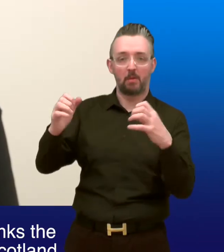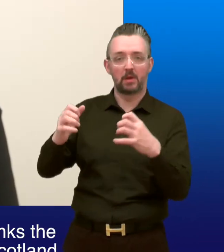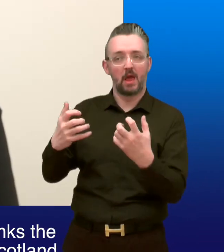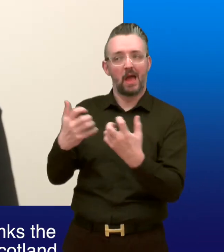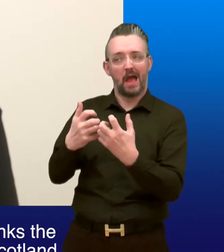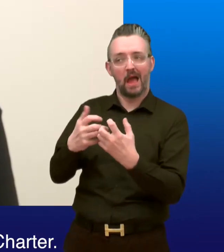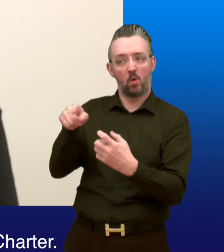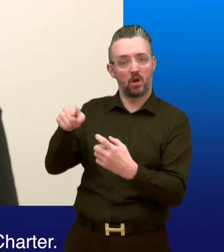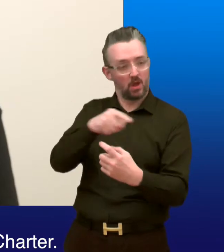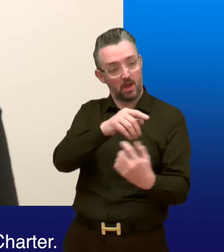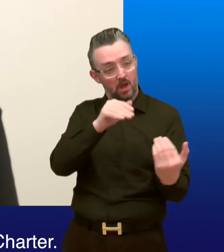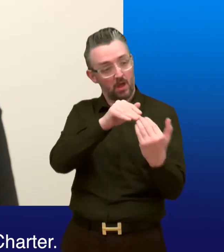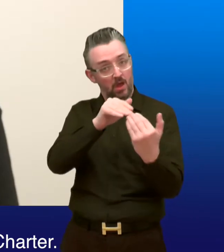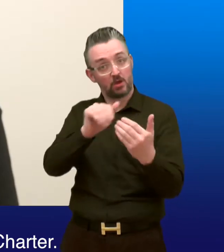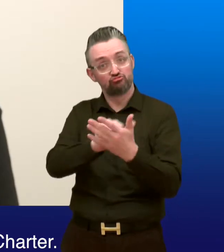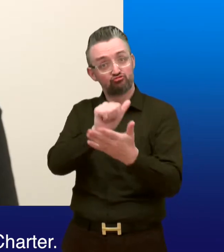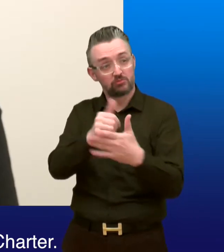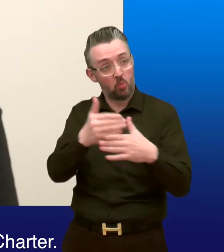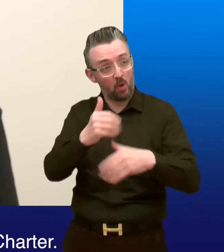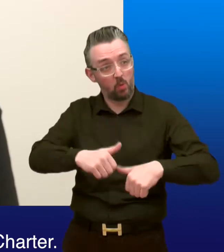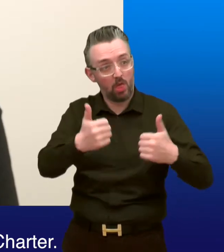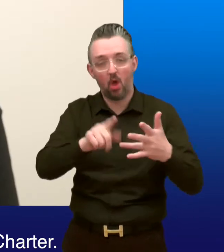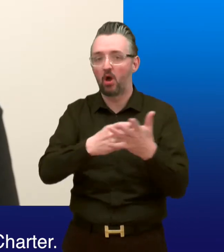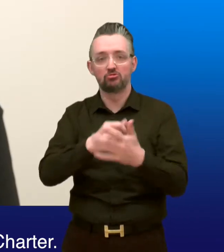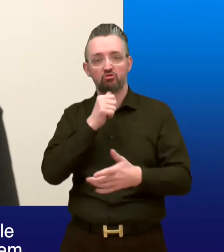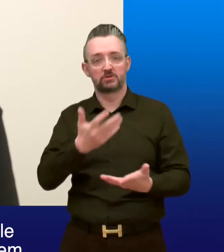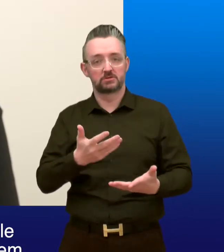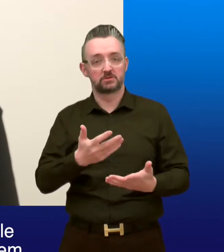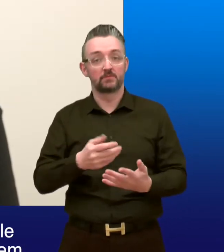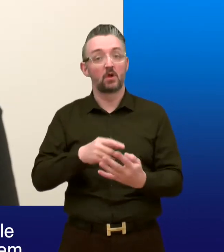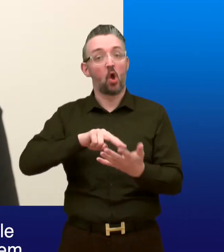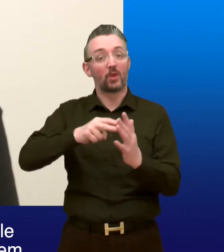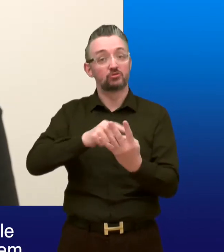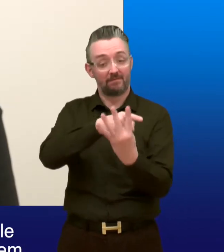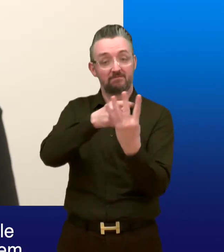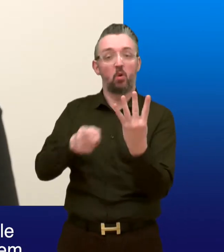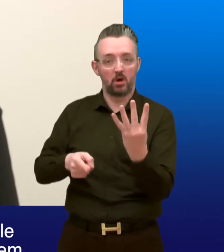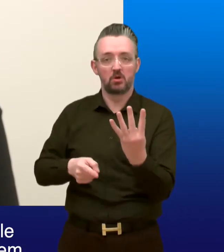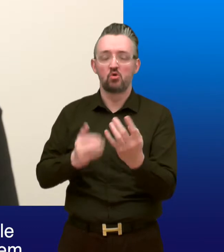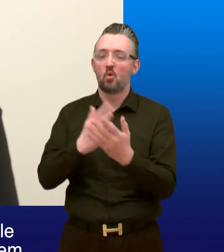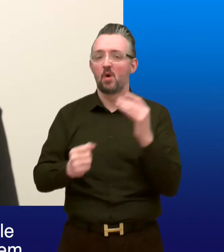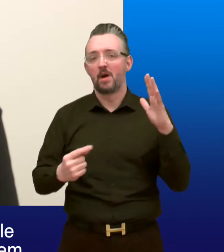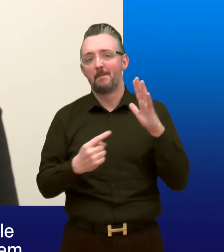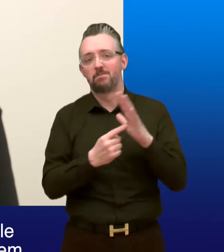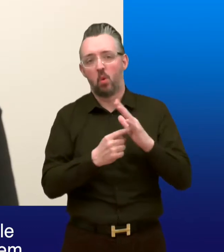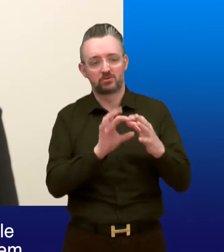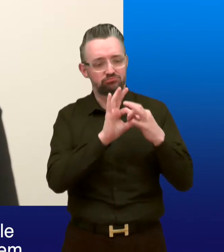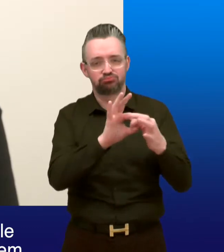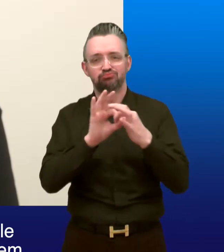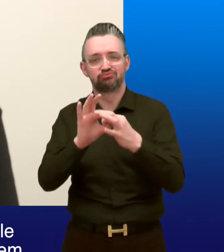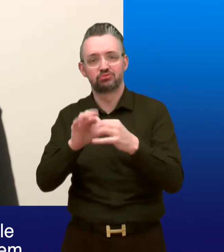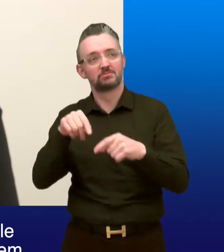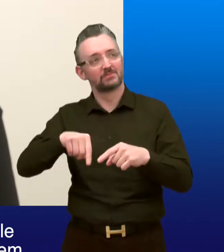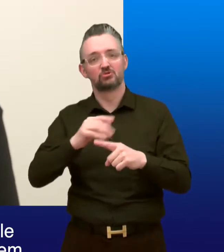Social Security Scotland are doing against the commitments in our charter. All four organisations have a crucial role to play in Scotland's Social